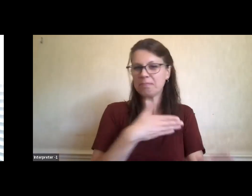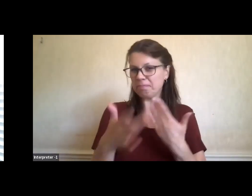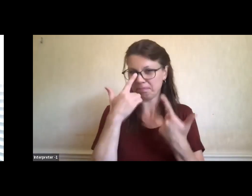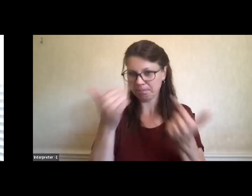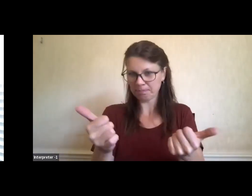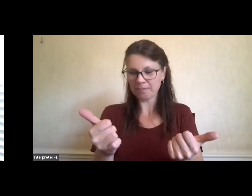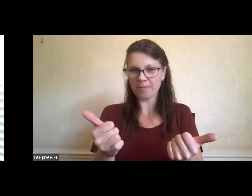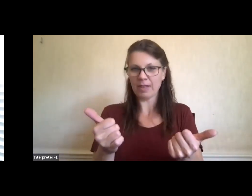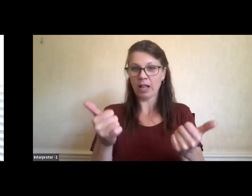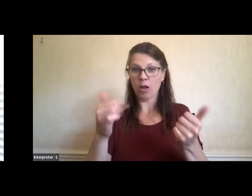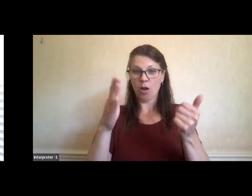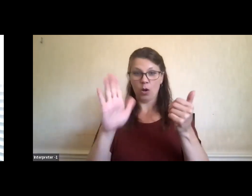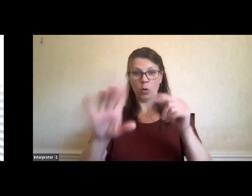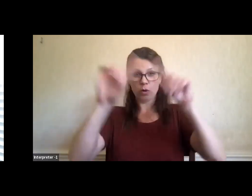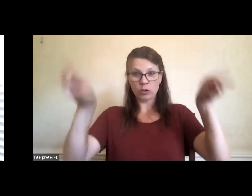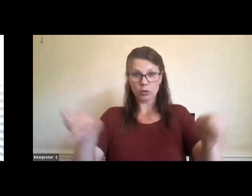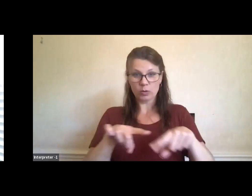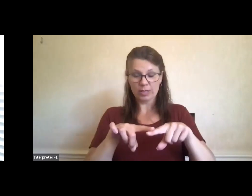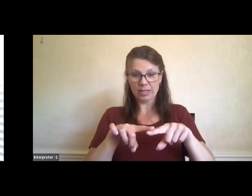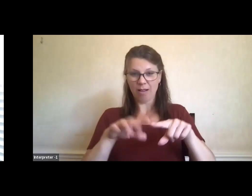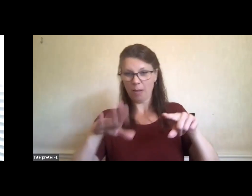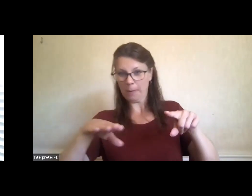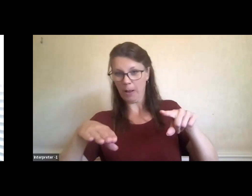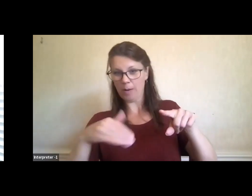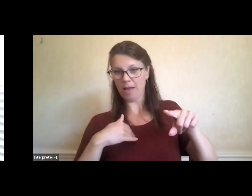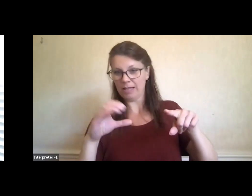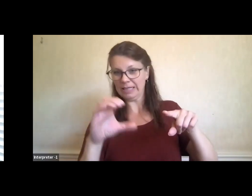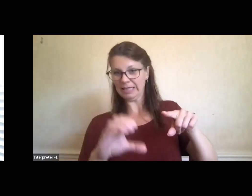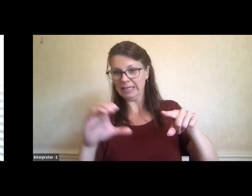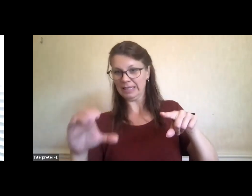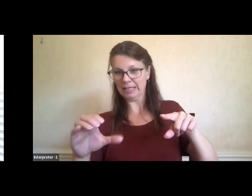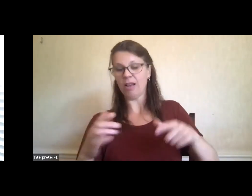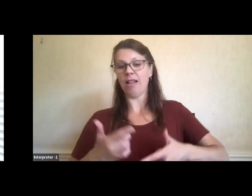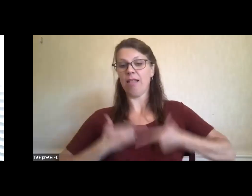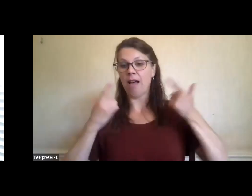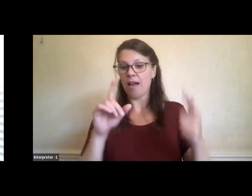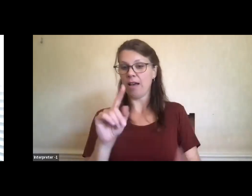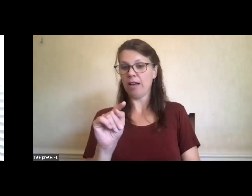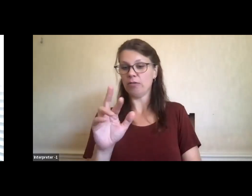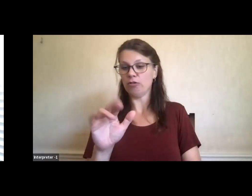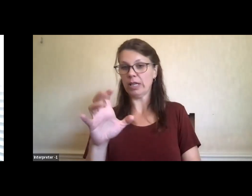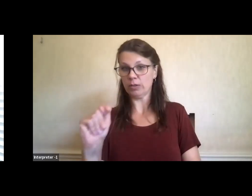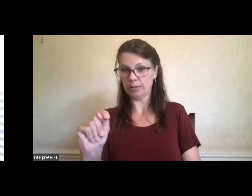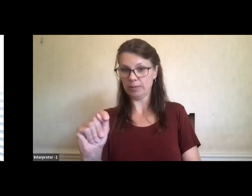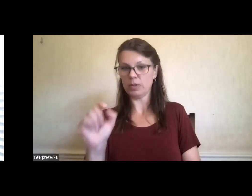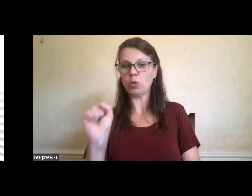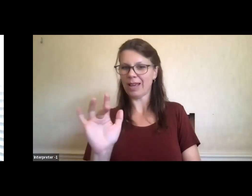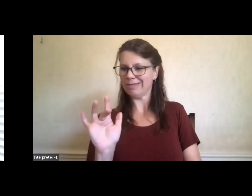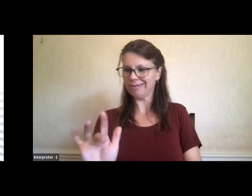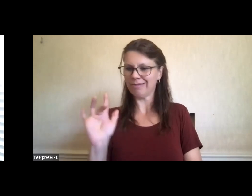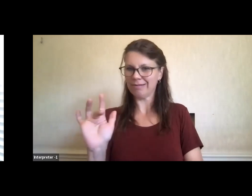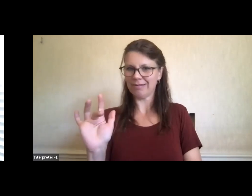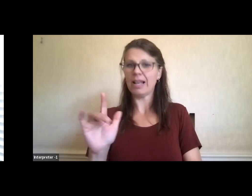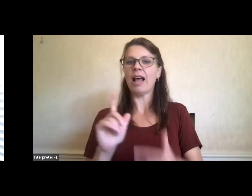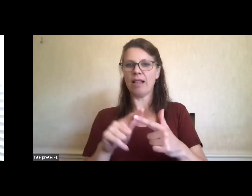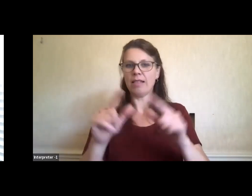navigate to the bottom of your Zoom screen and select live transcript. We do have